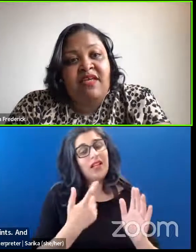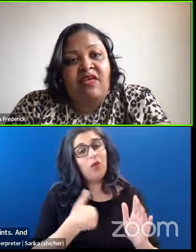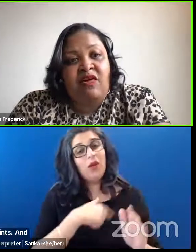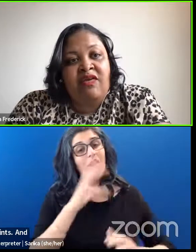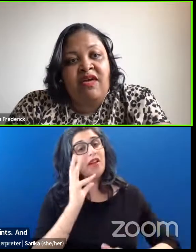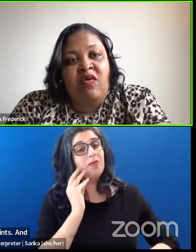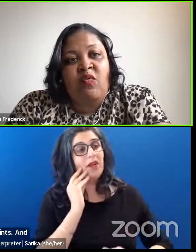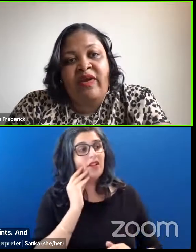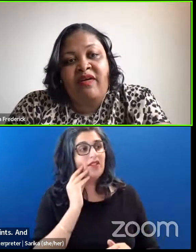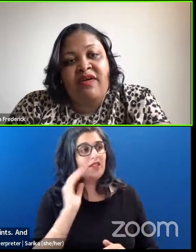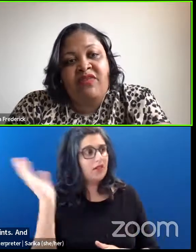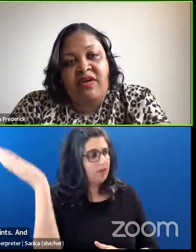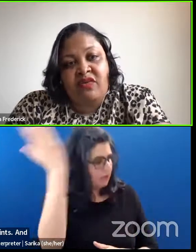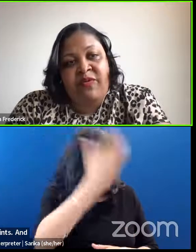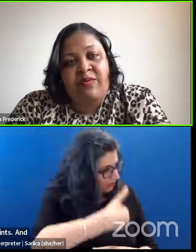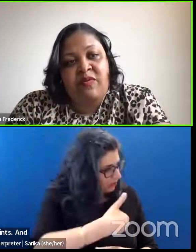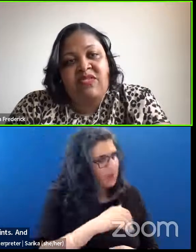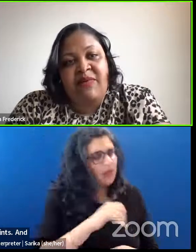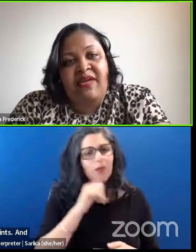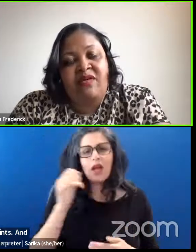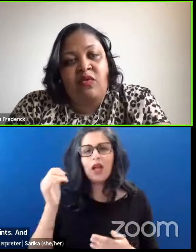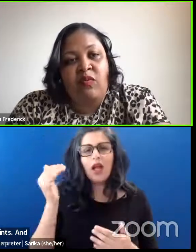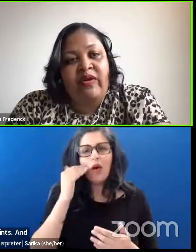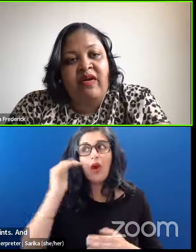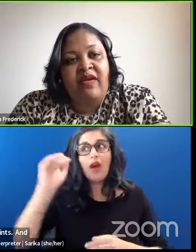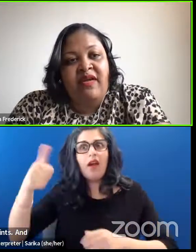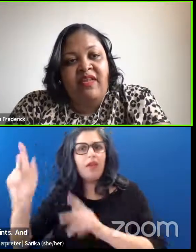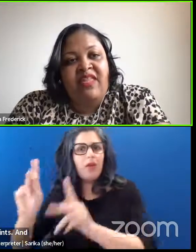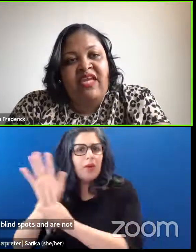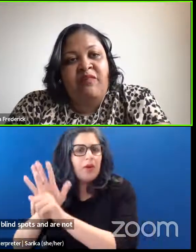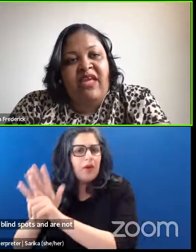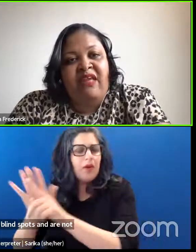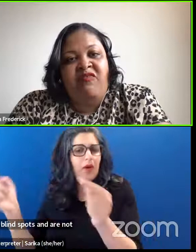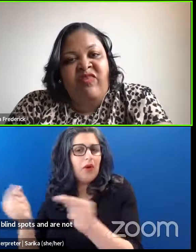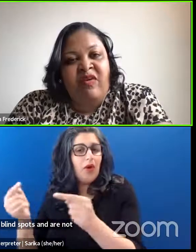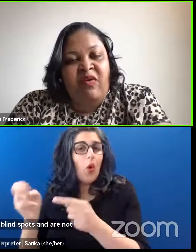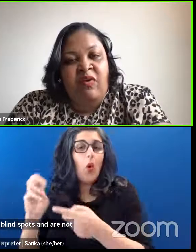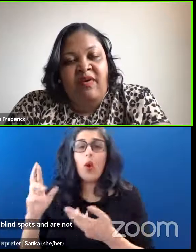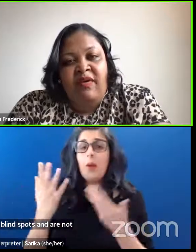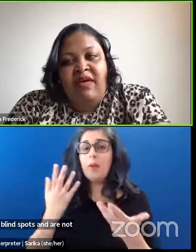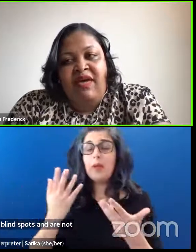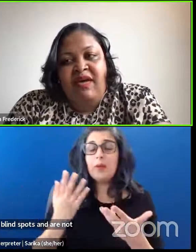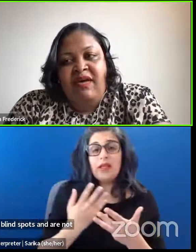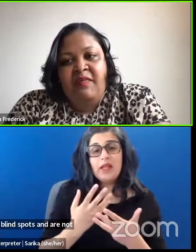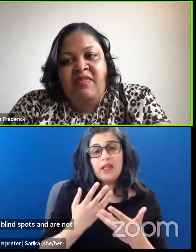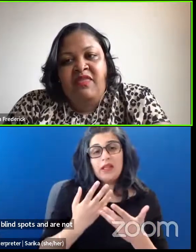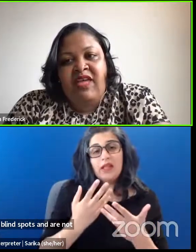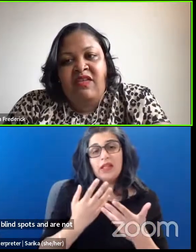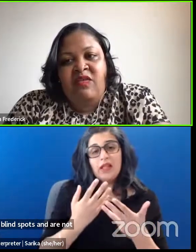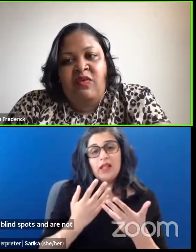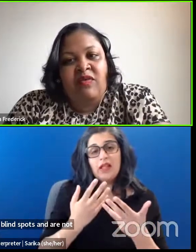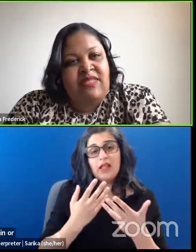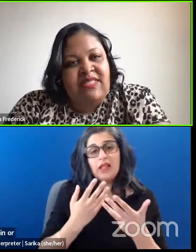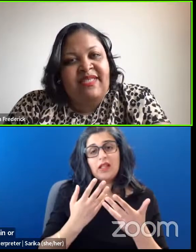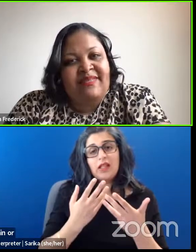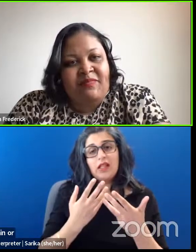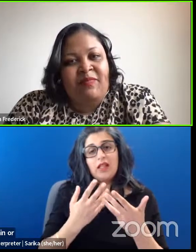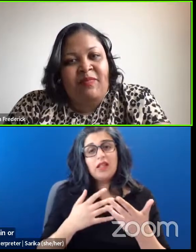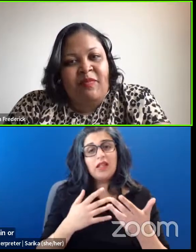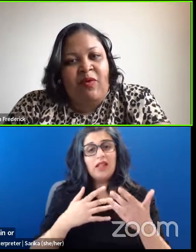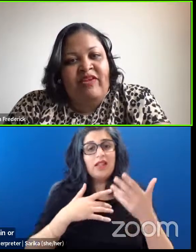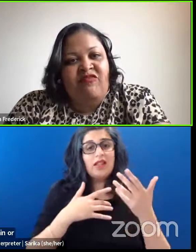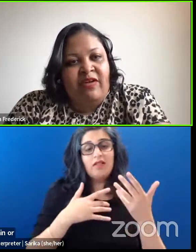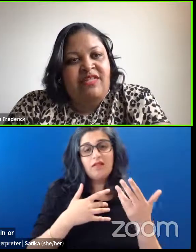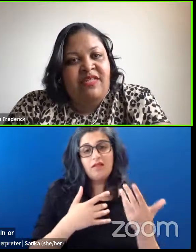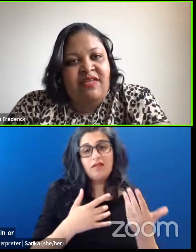and are not aware of other people's pain or where they may feel that the world isn't